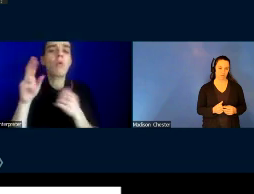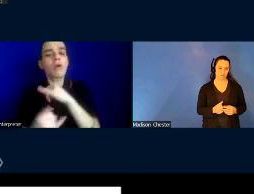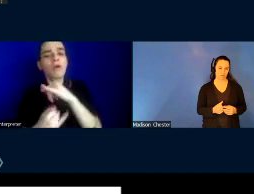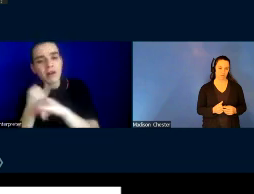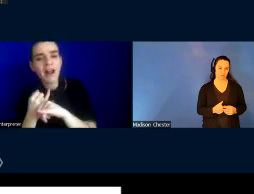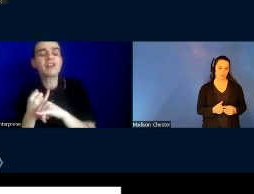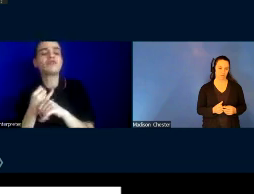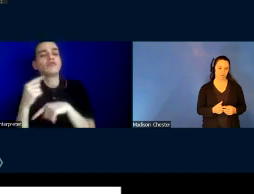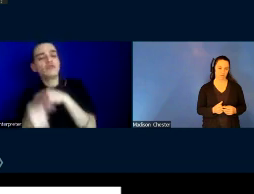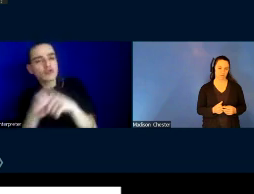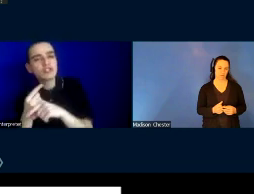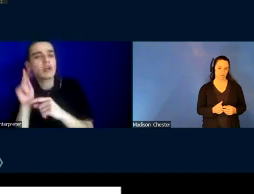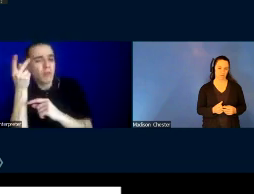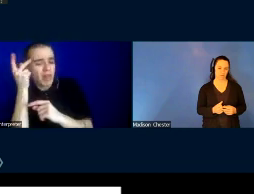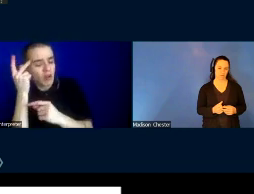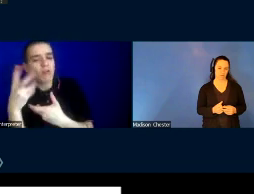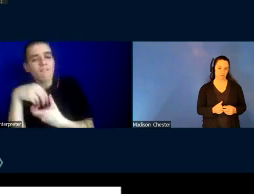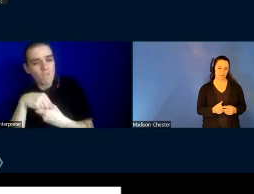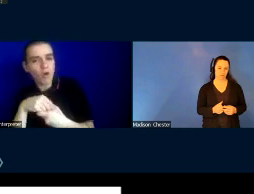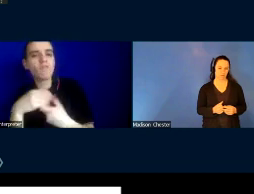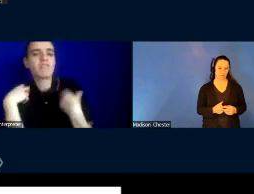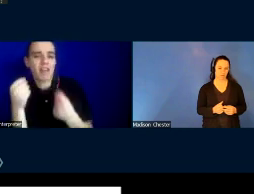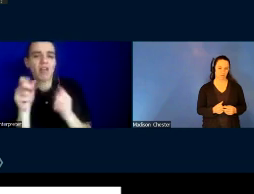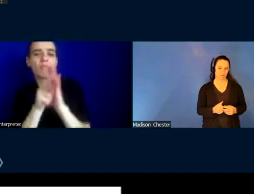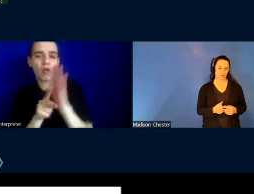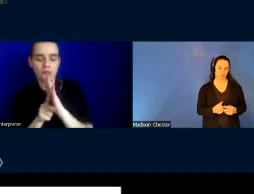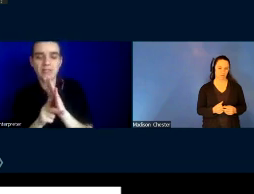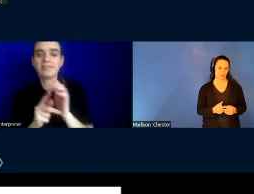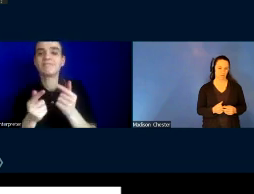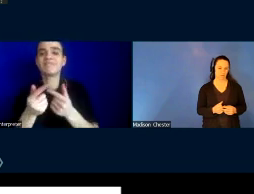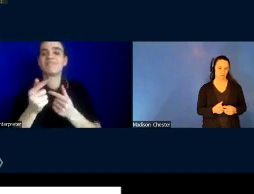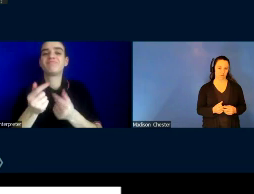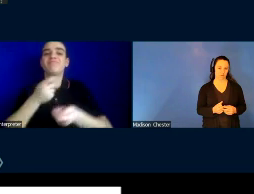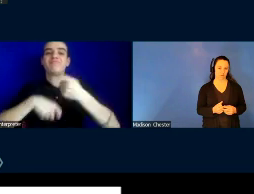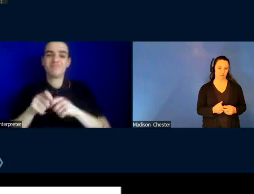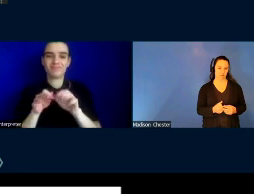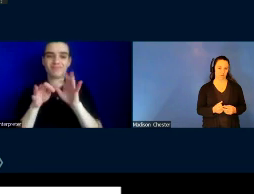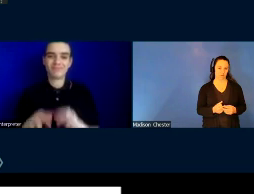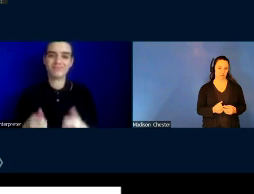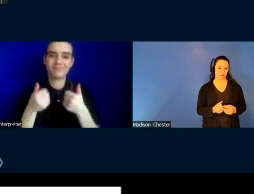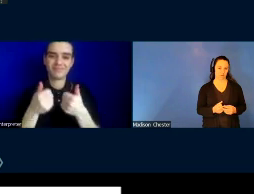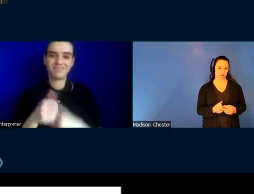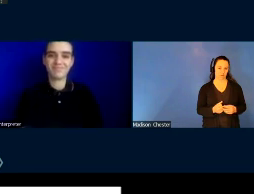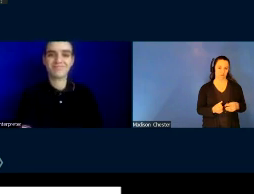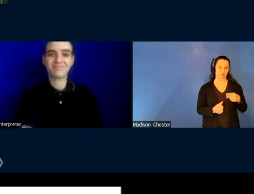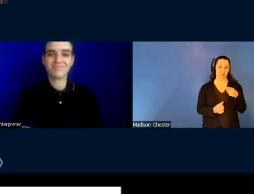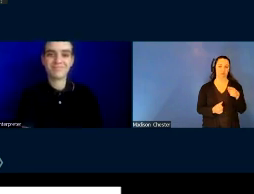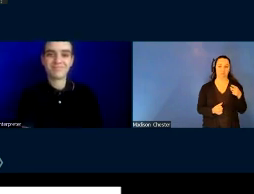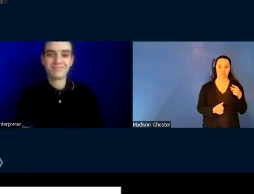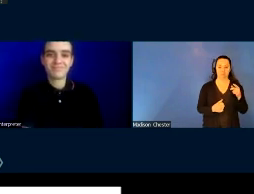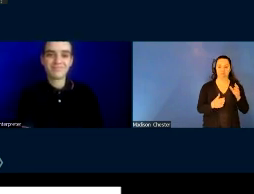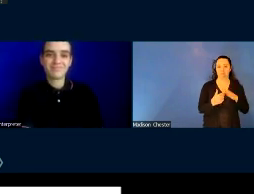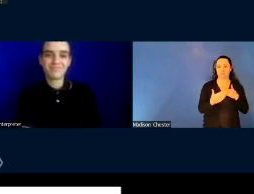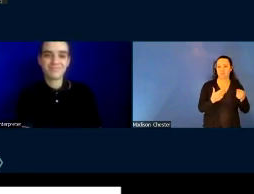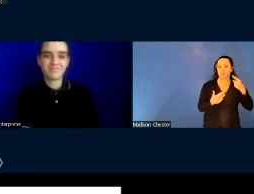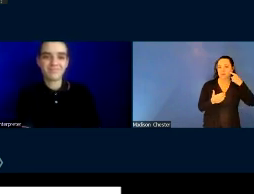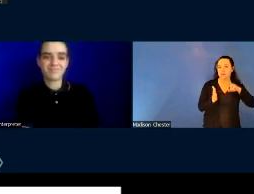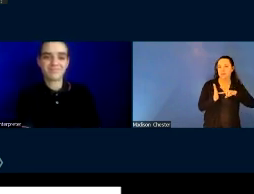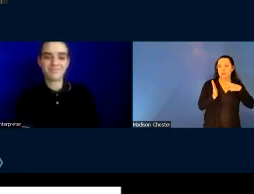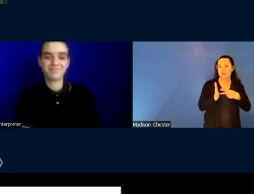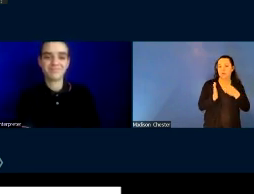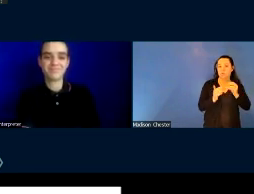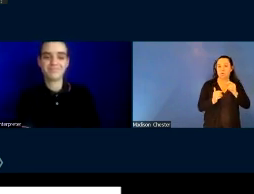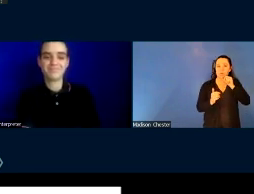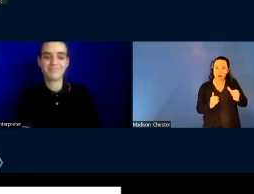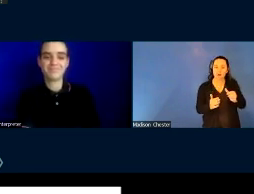entities involved in health policymaking. Whether intentional or not, much of the thought produced within domain of global health upon infectious